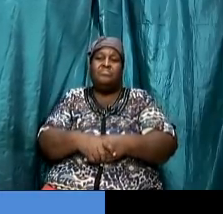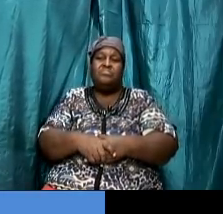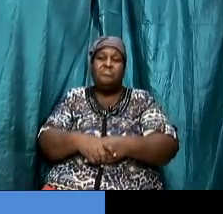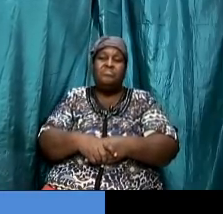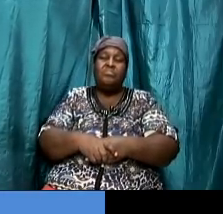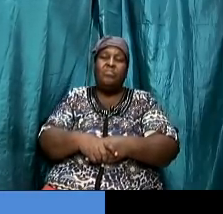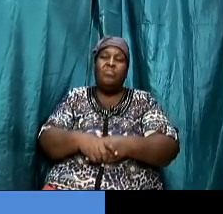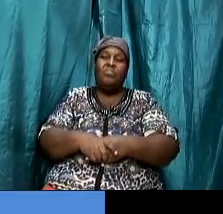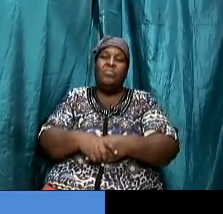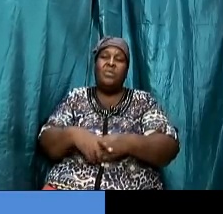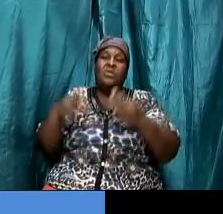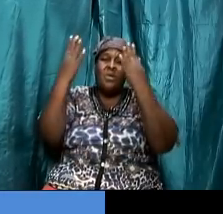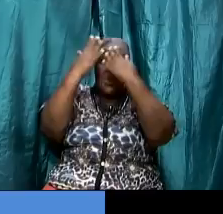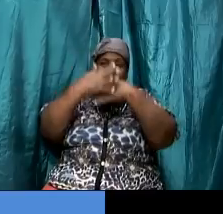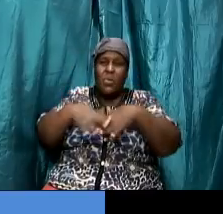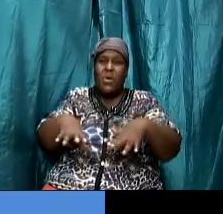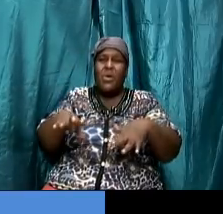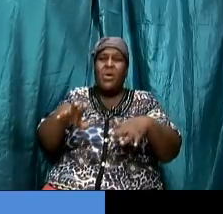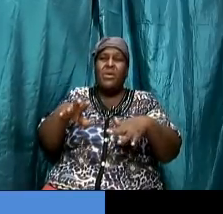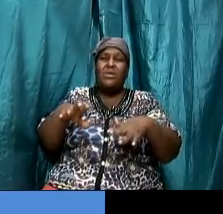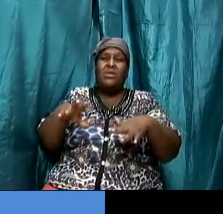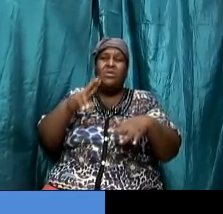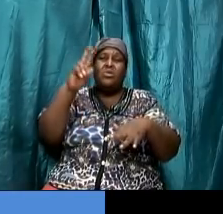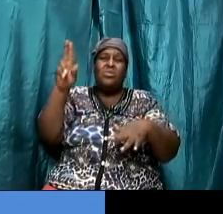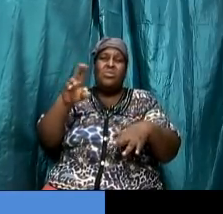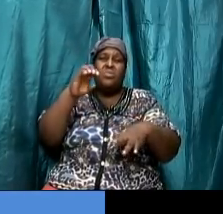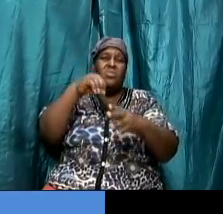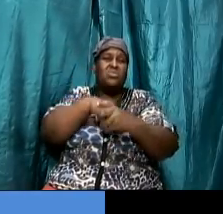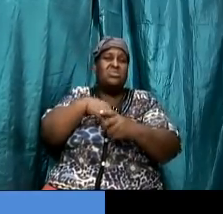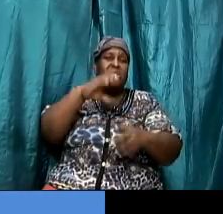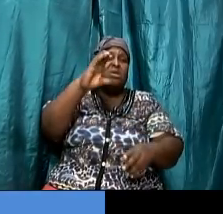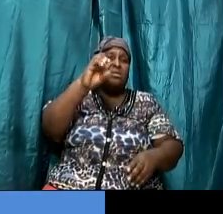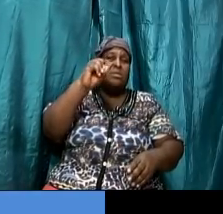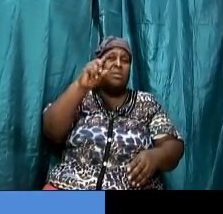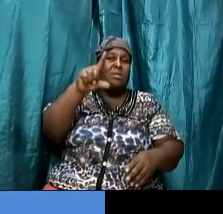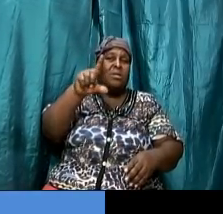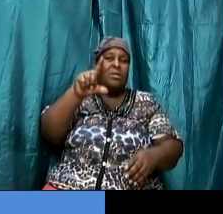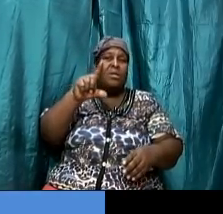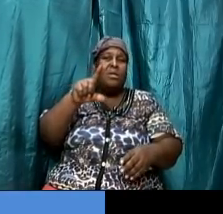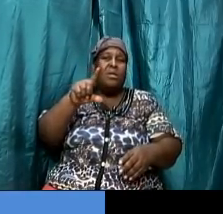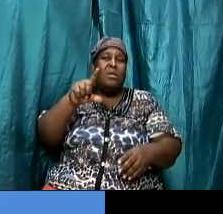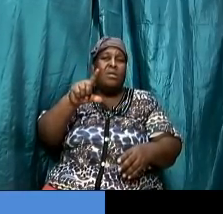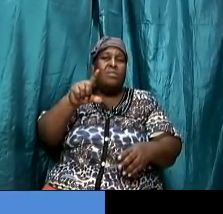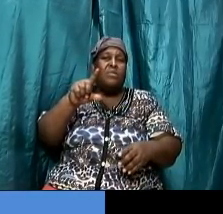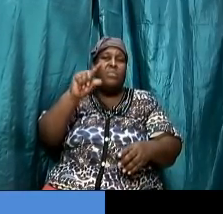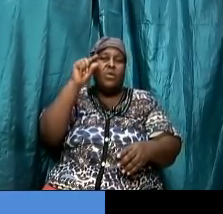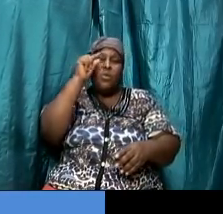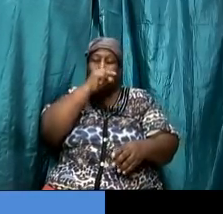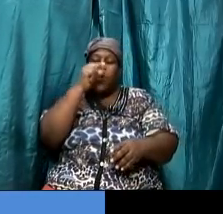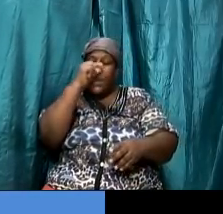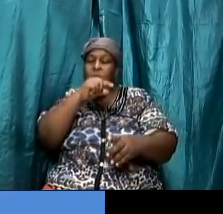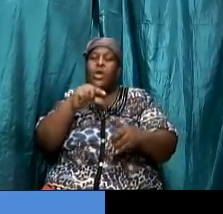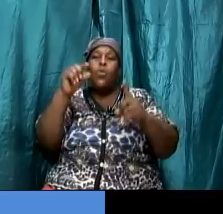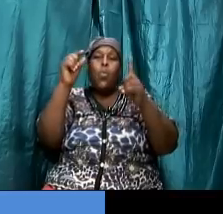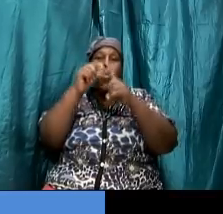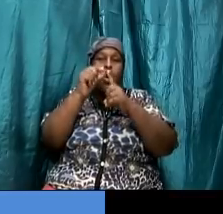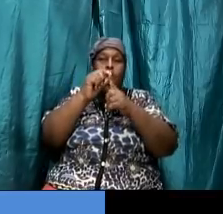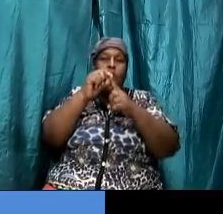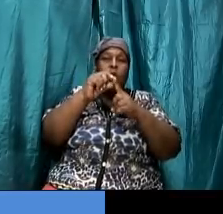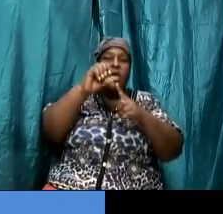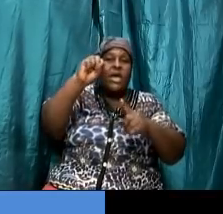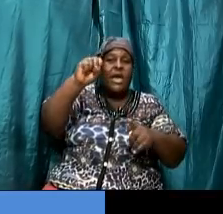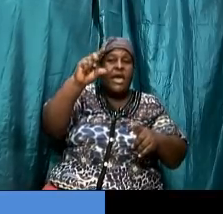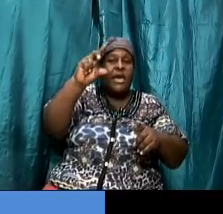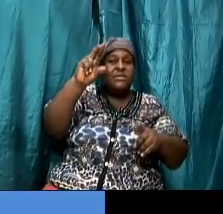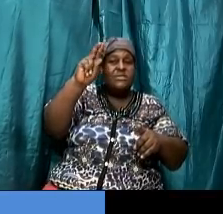the word shadow as used in colossians is from the greek word skia and it speaks to a shade